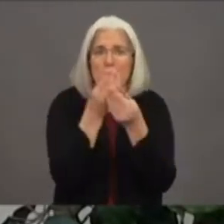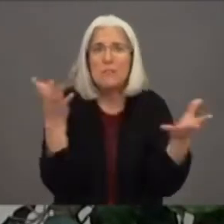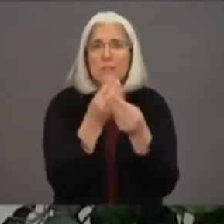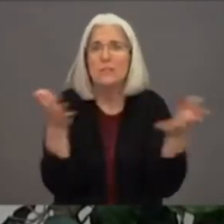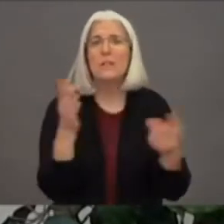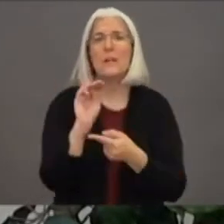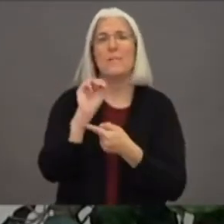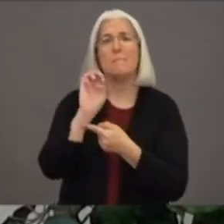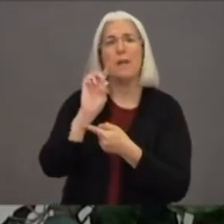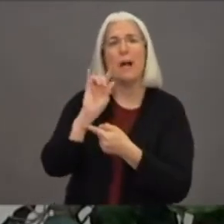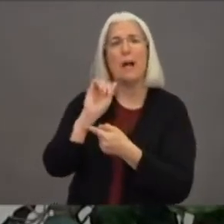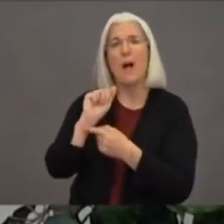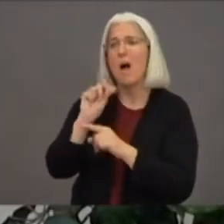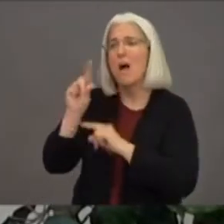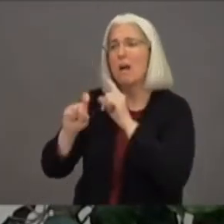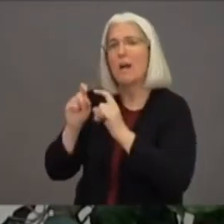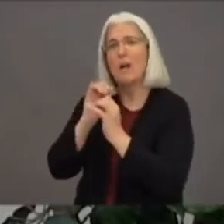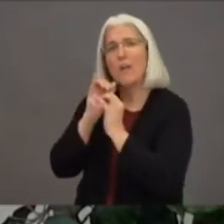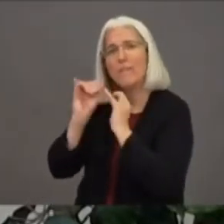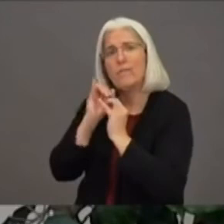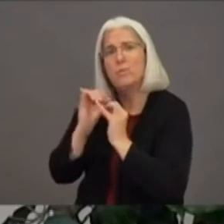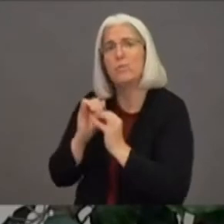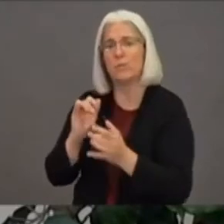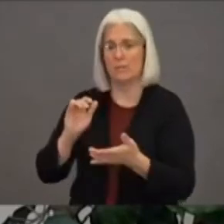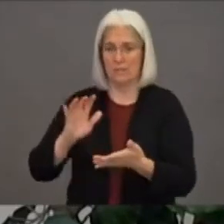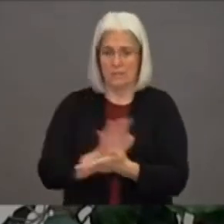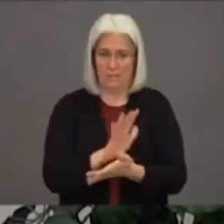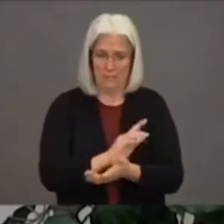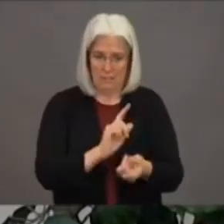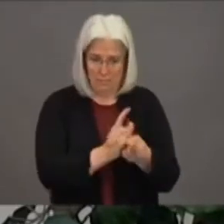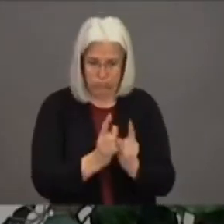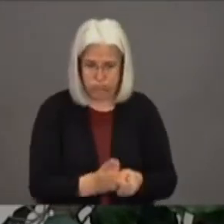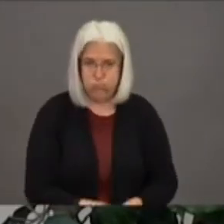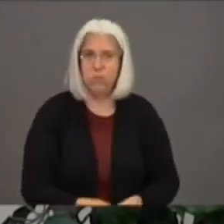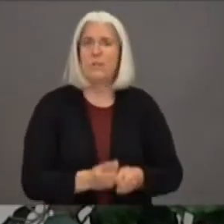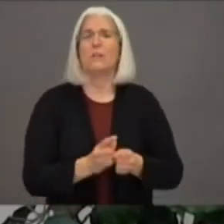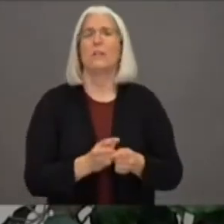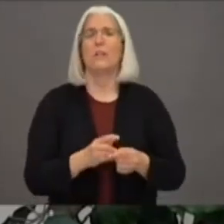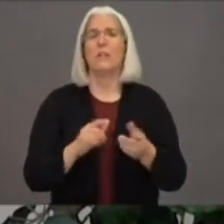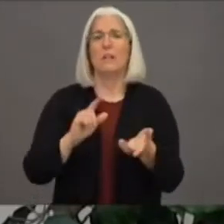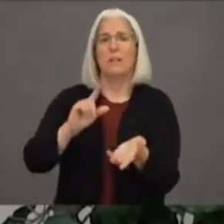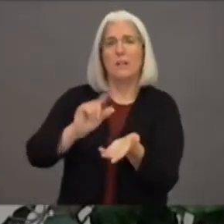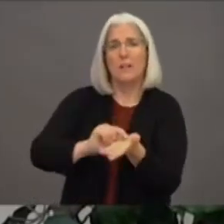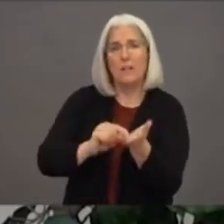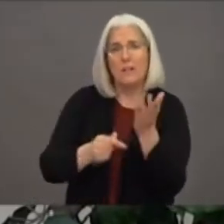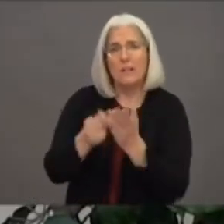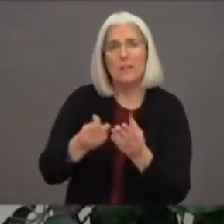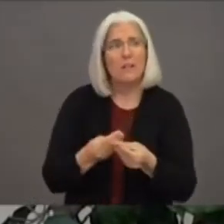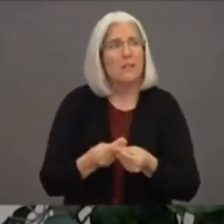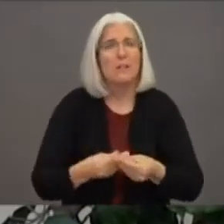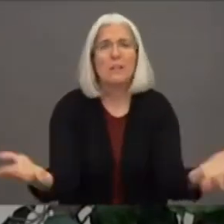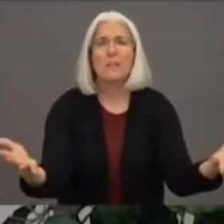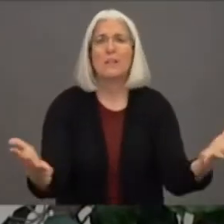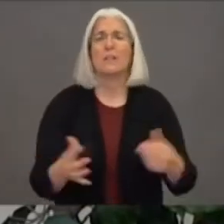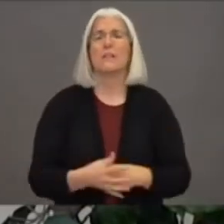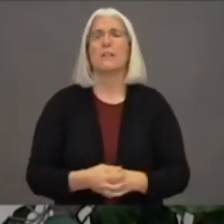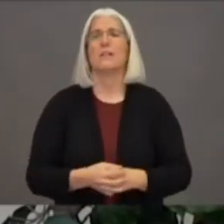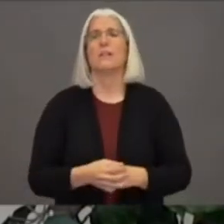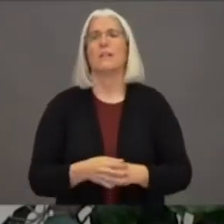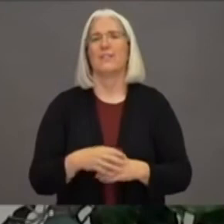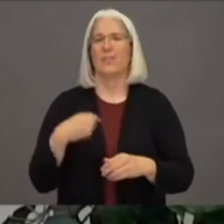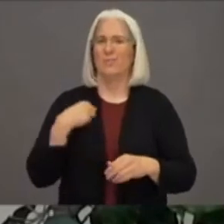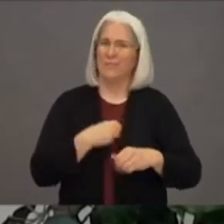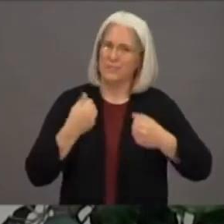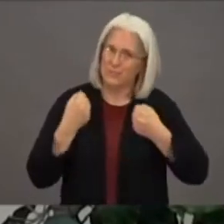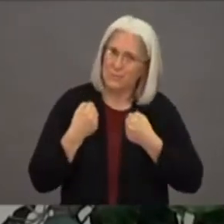radio shows, public service announcements, media interviews, translate the documents, newsletters, to